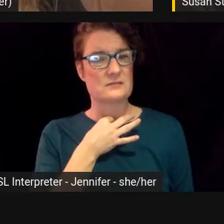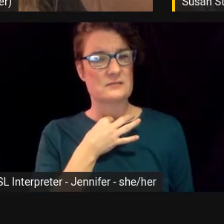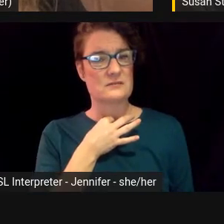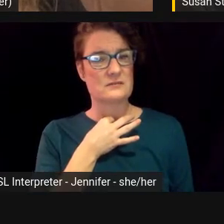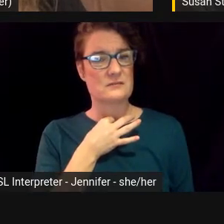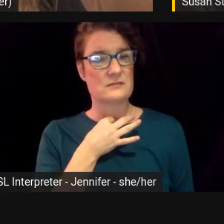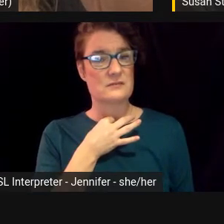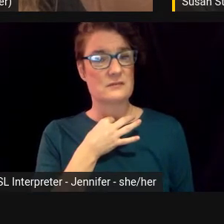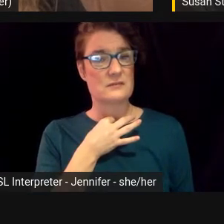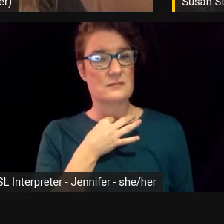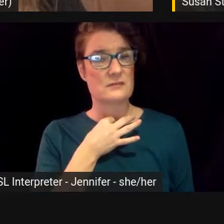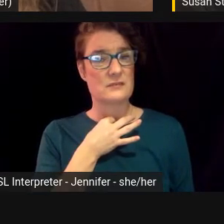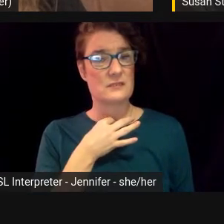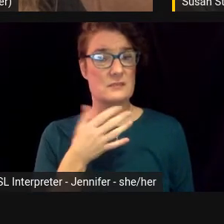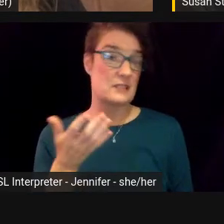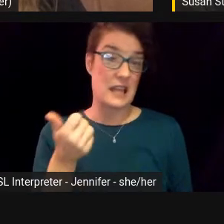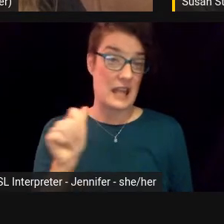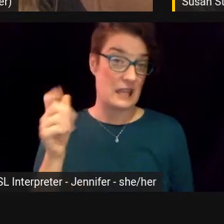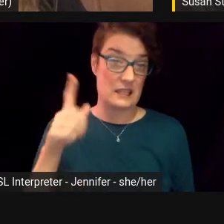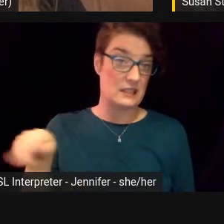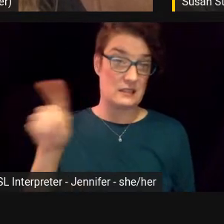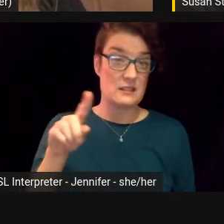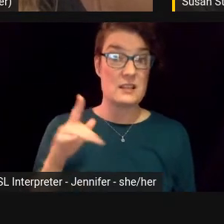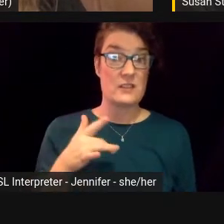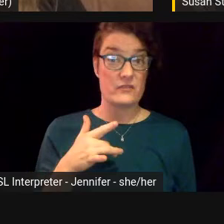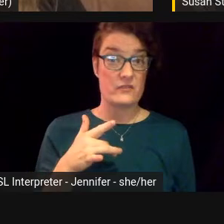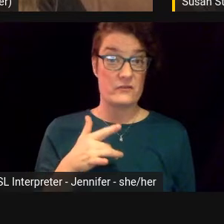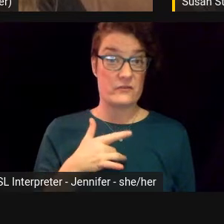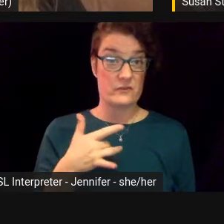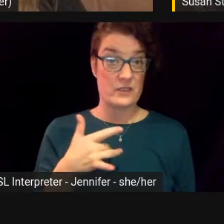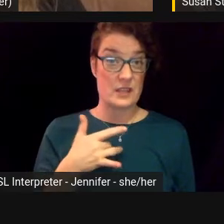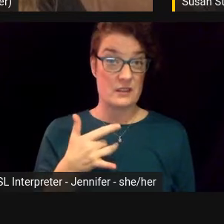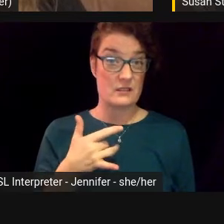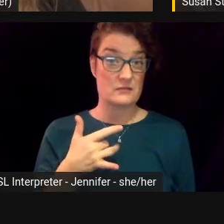you, either, any of you think that, um,